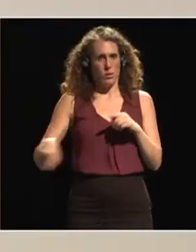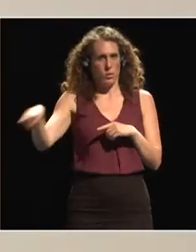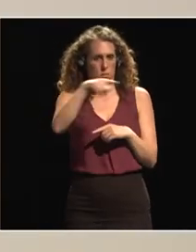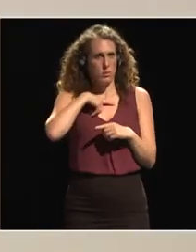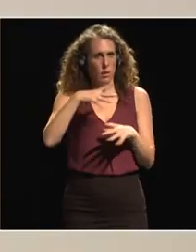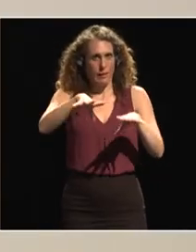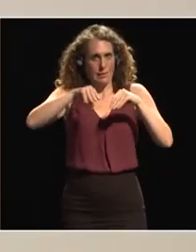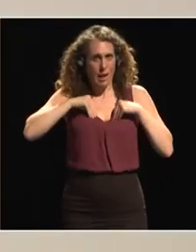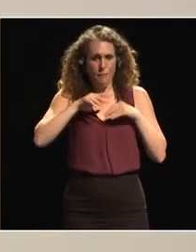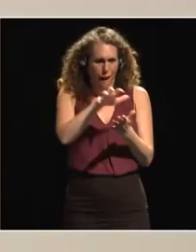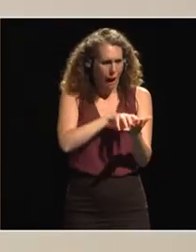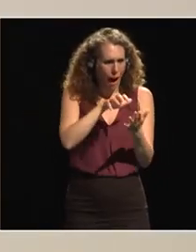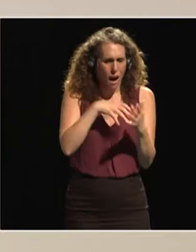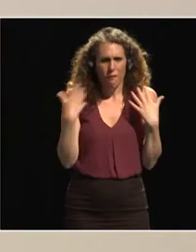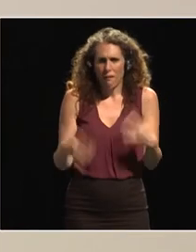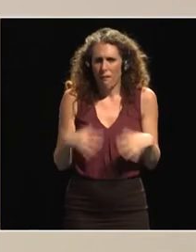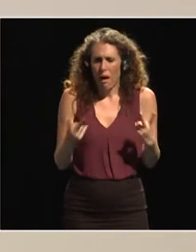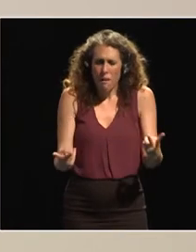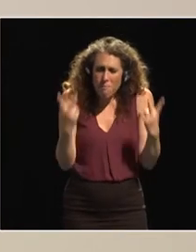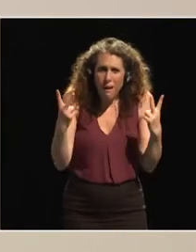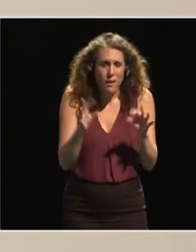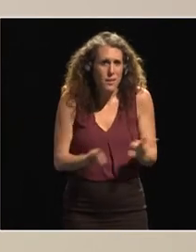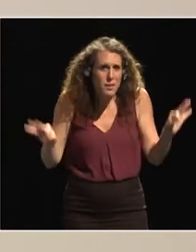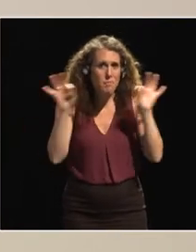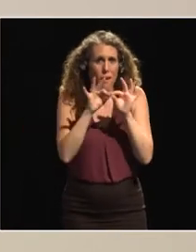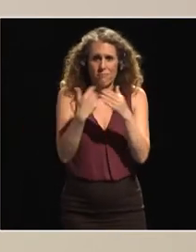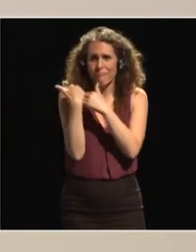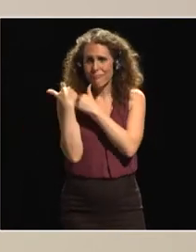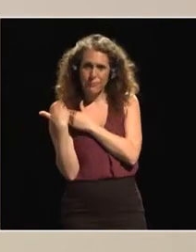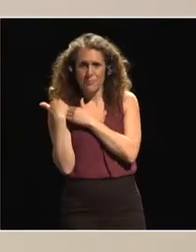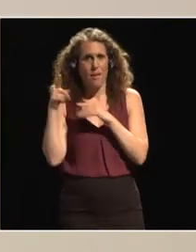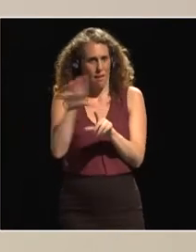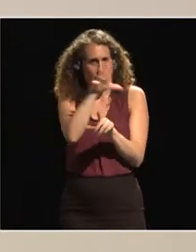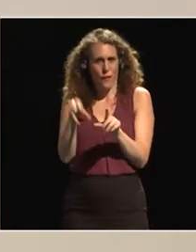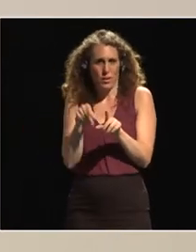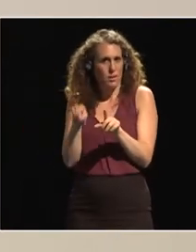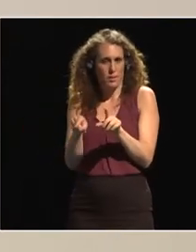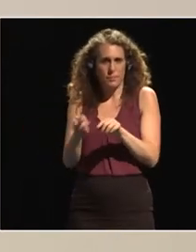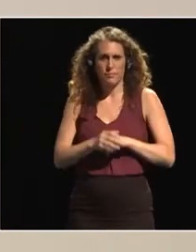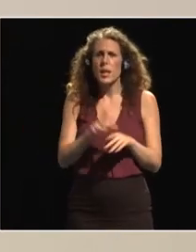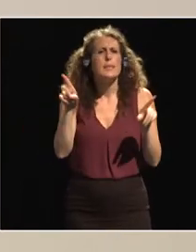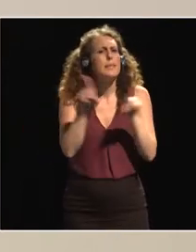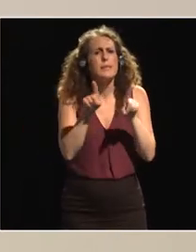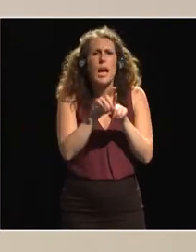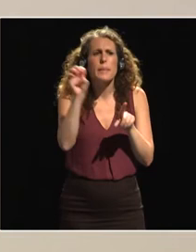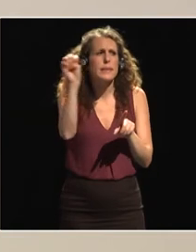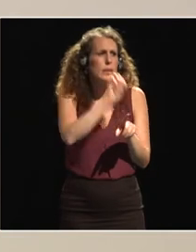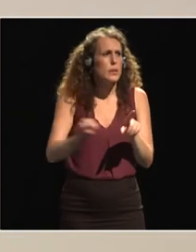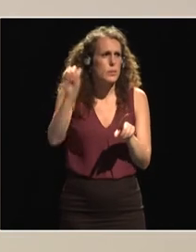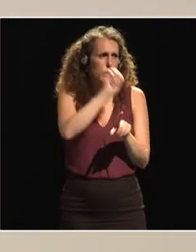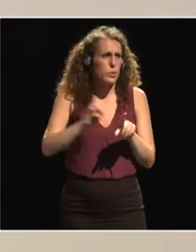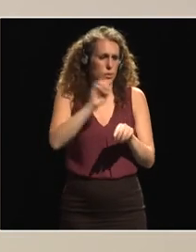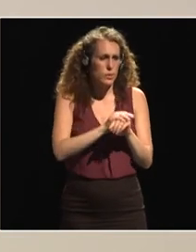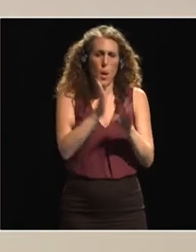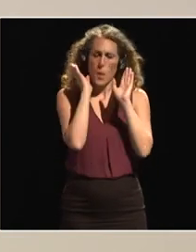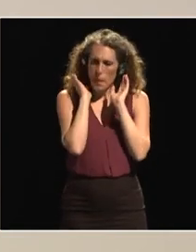agriculture is in a very important role to play in as a sector in Africa as it is in the European Union we have to